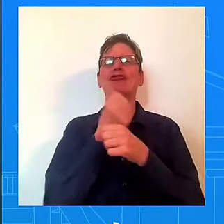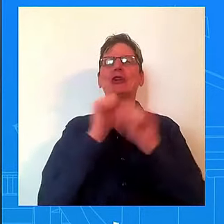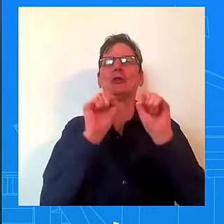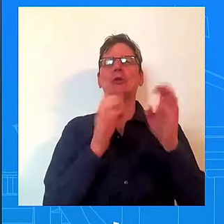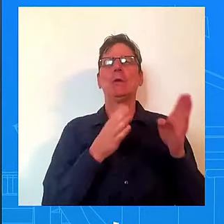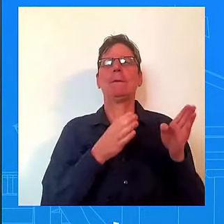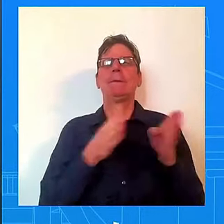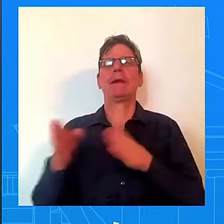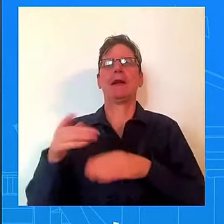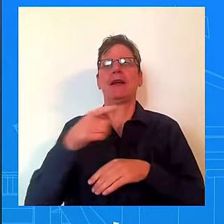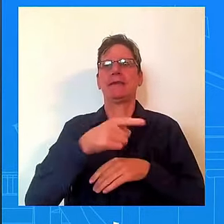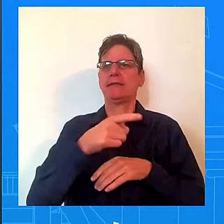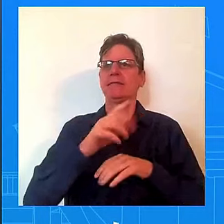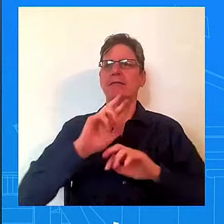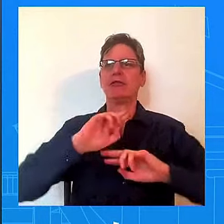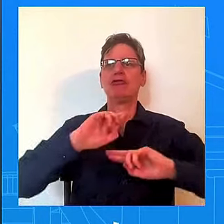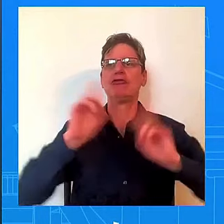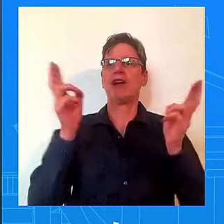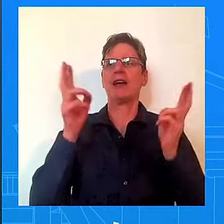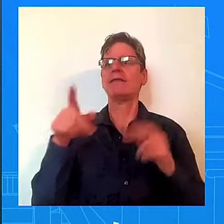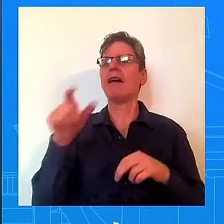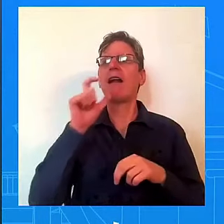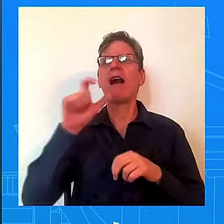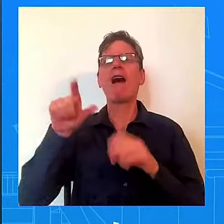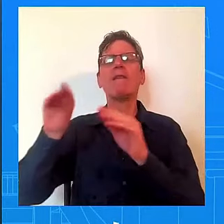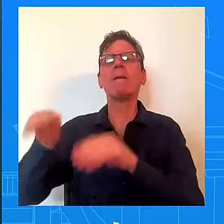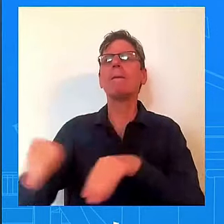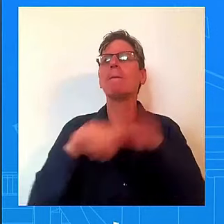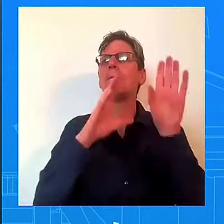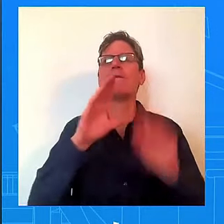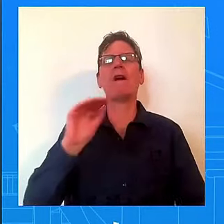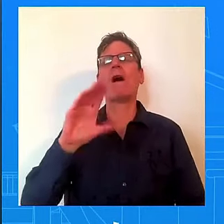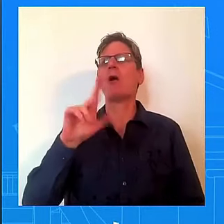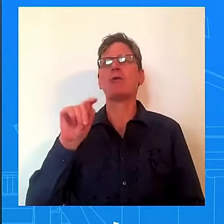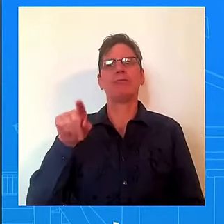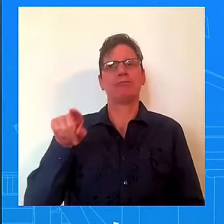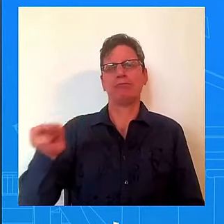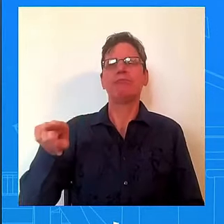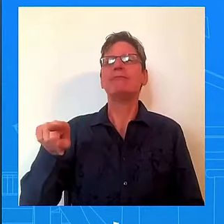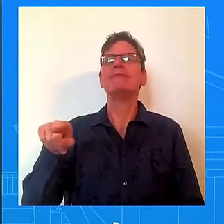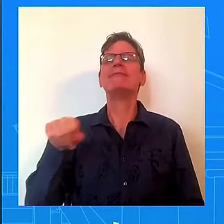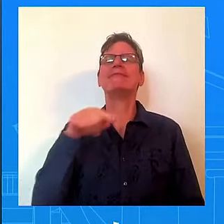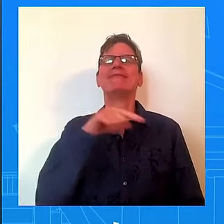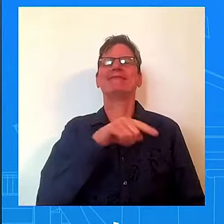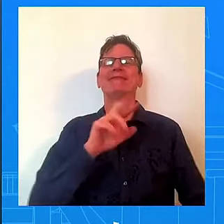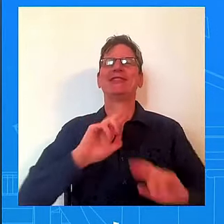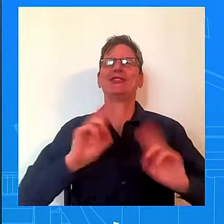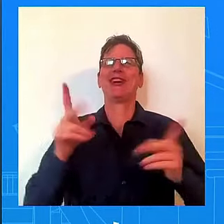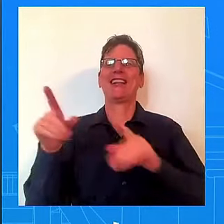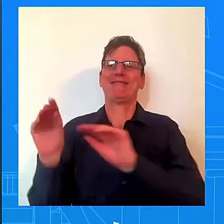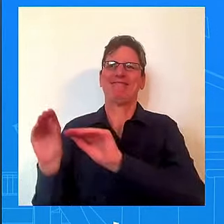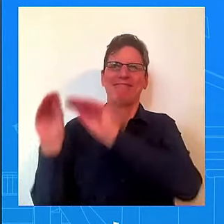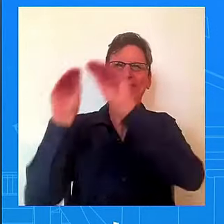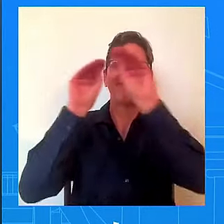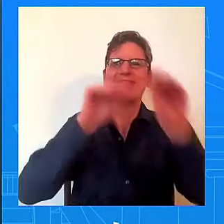townhouse apartment that finally gave their family some breathing room. Their son, David, who is 18 years